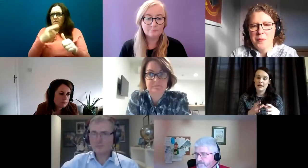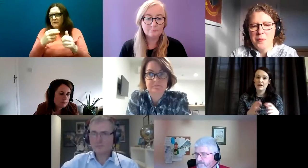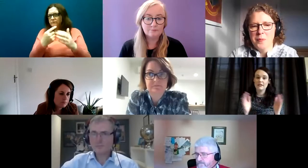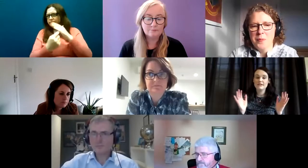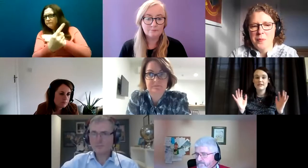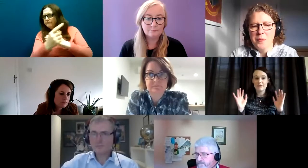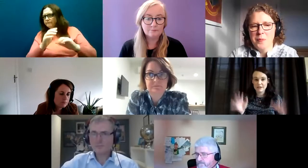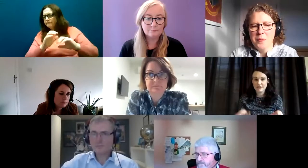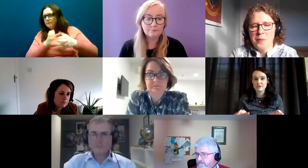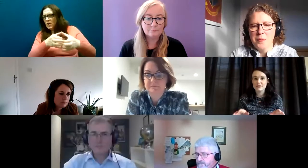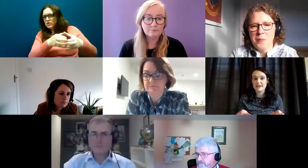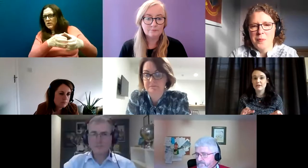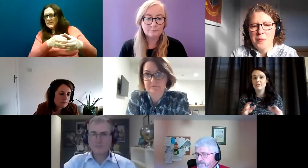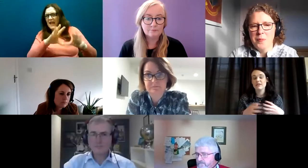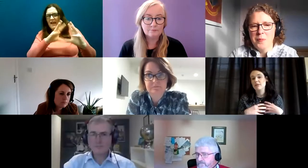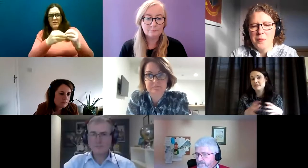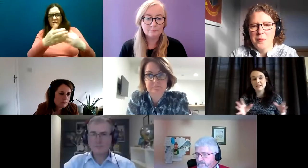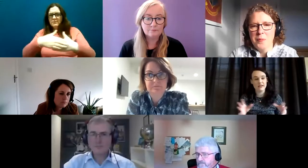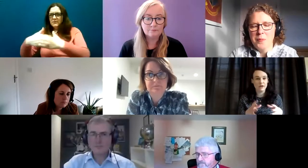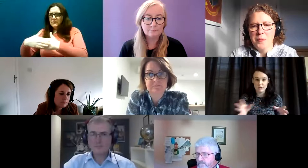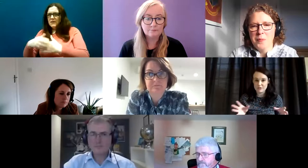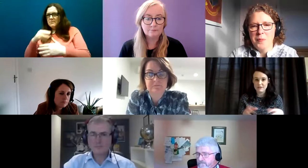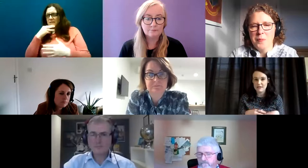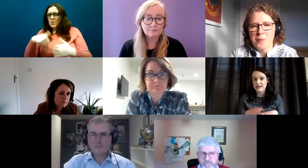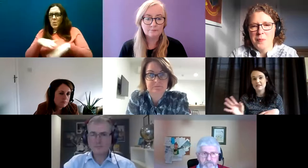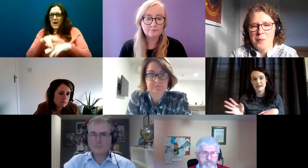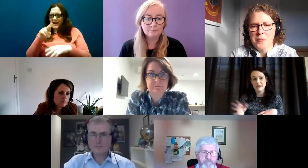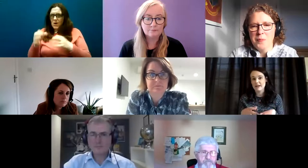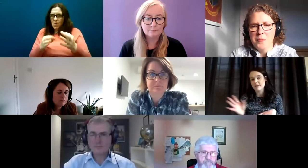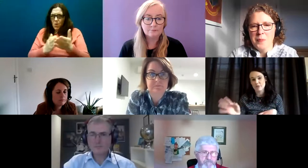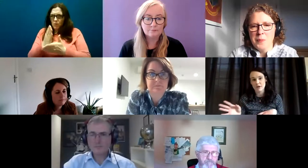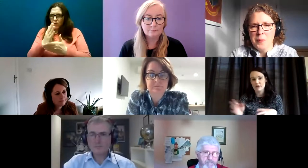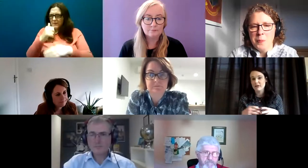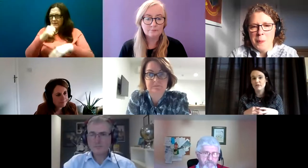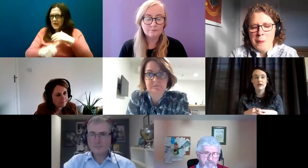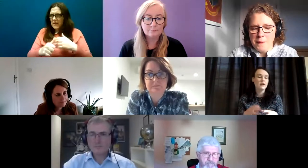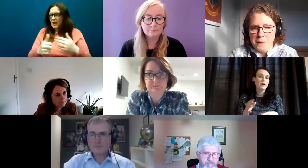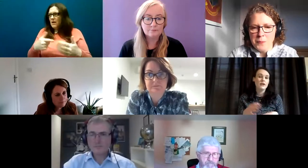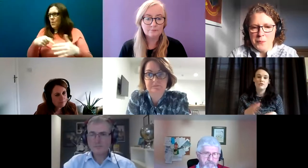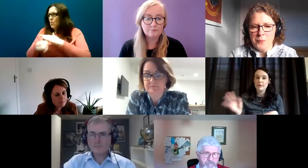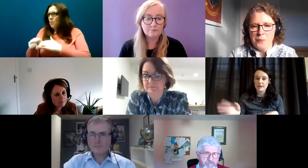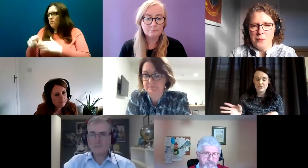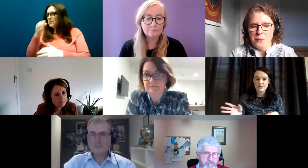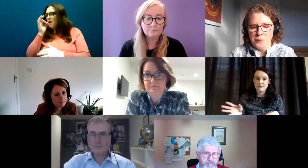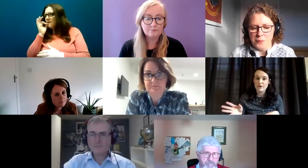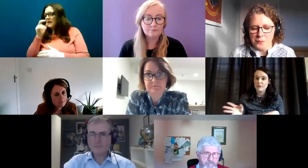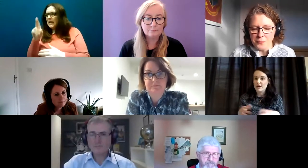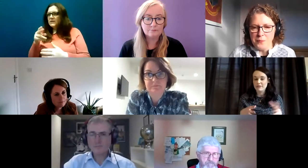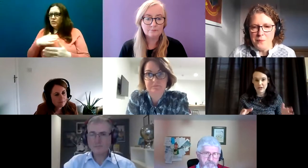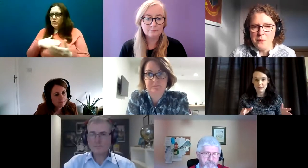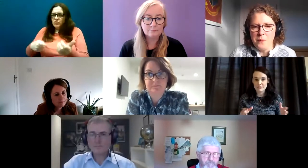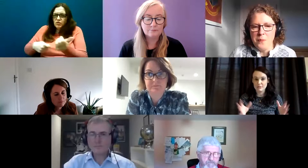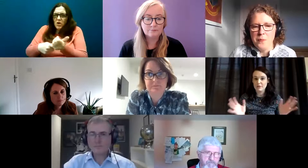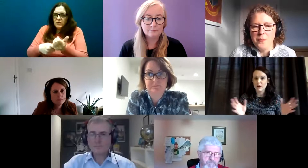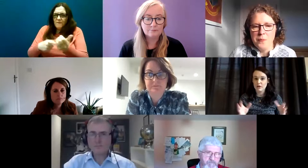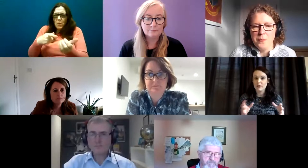marginalized everything shutting down the places that you can go during the day to sit in and have a cup of coffee or drop in and charge your phone or have a